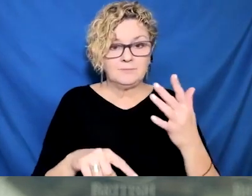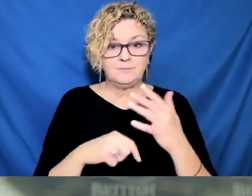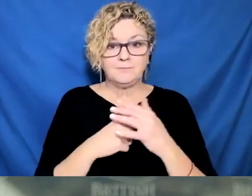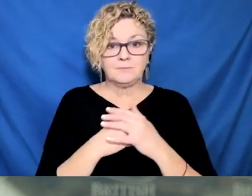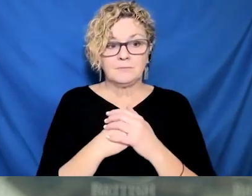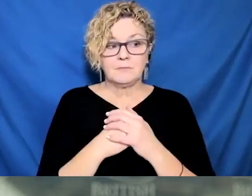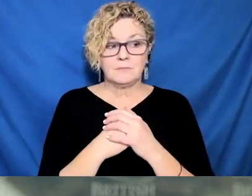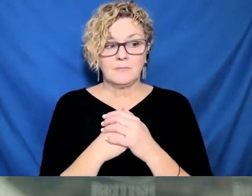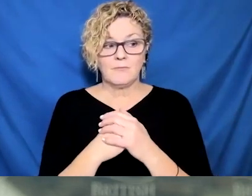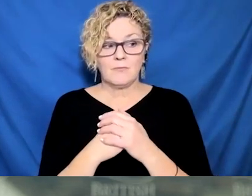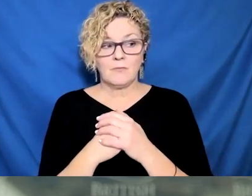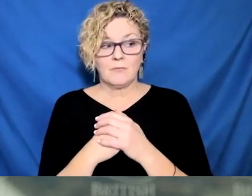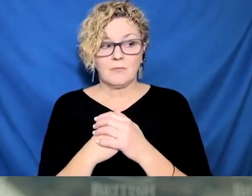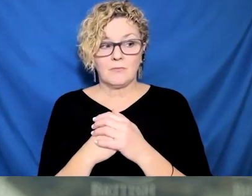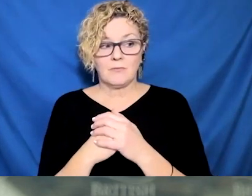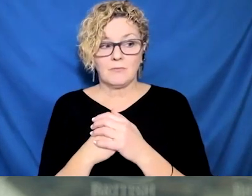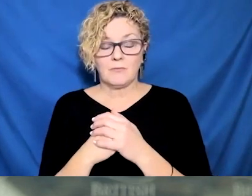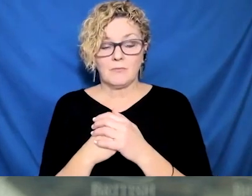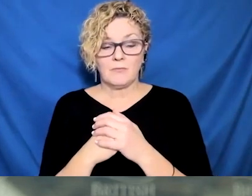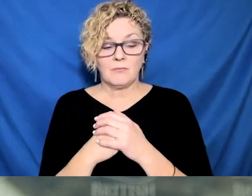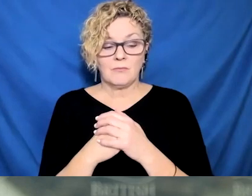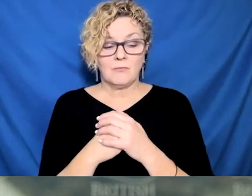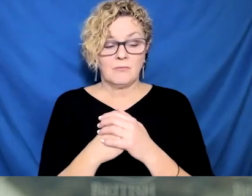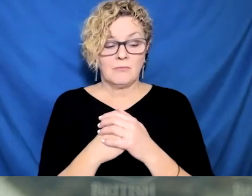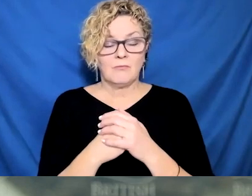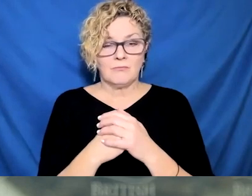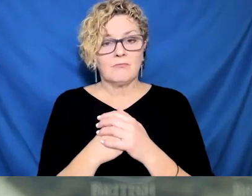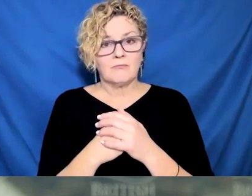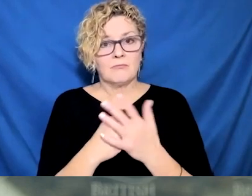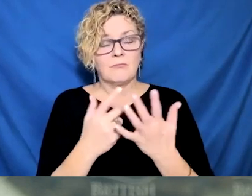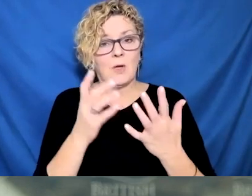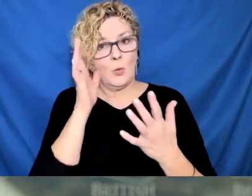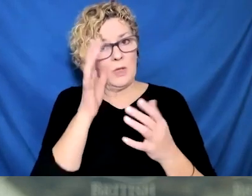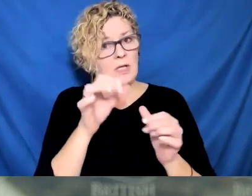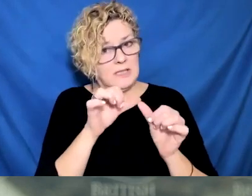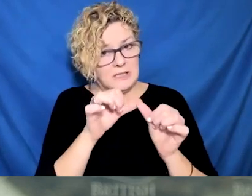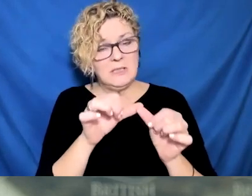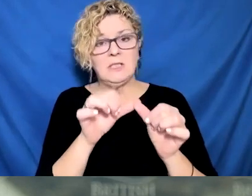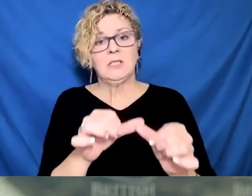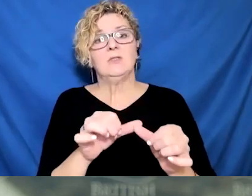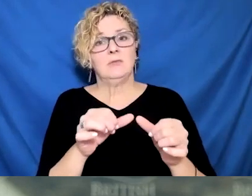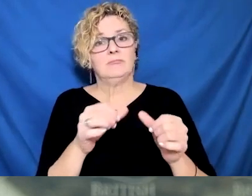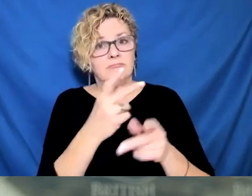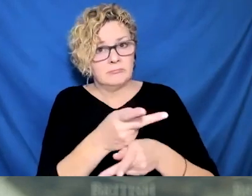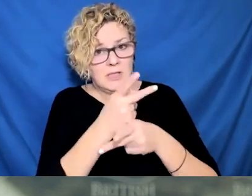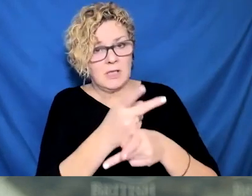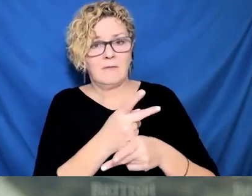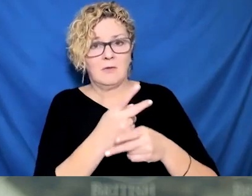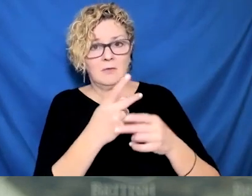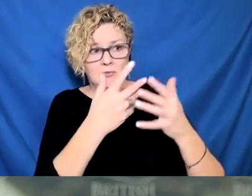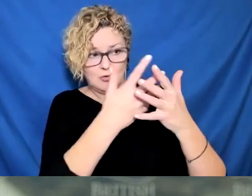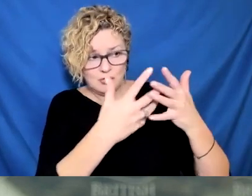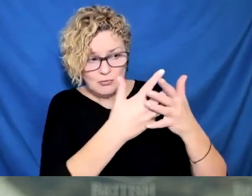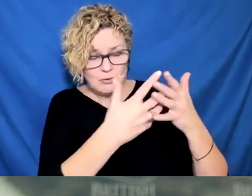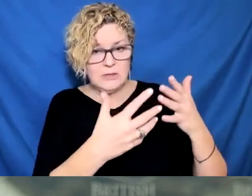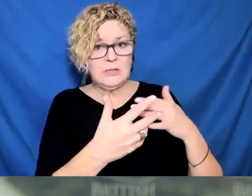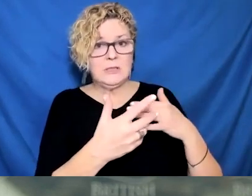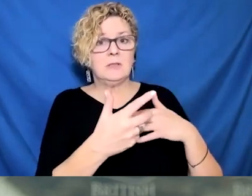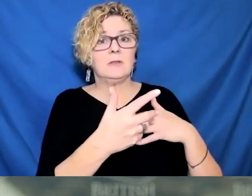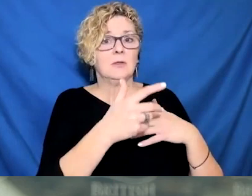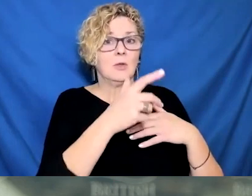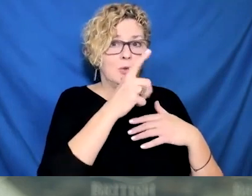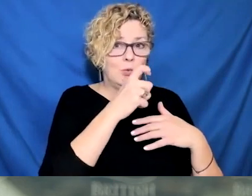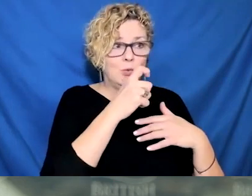paper at the time of the briefing. There was a meeting with interior health mayors that everyone was invited to